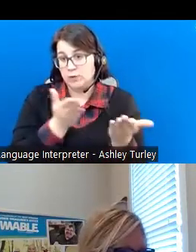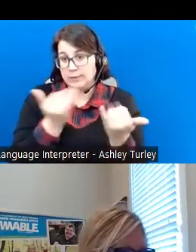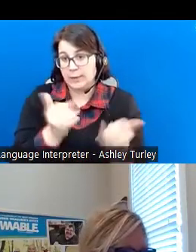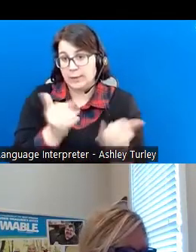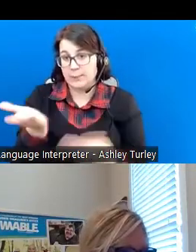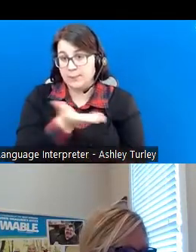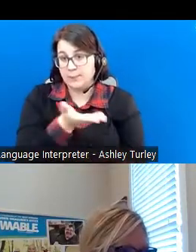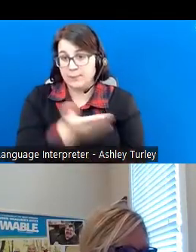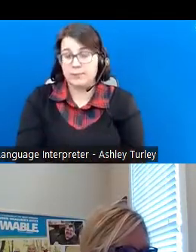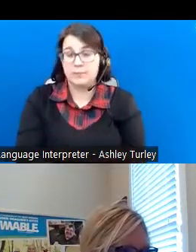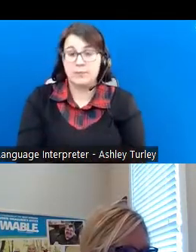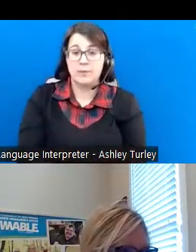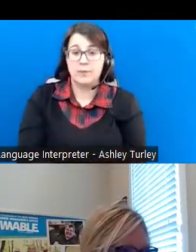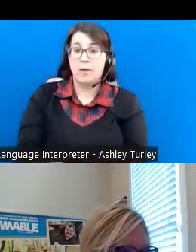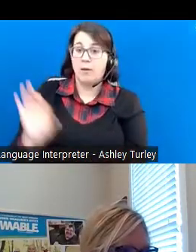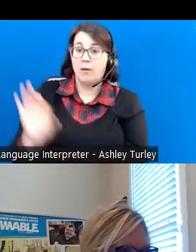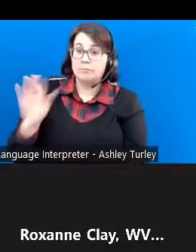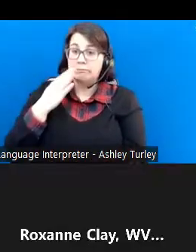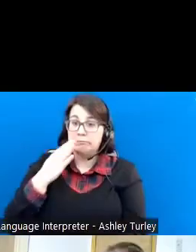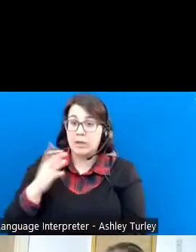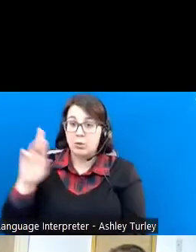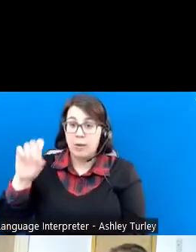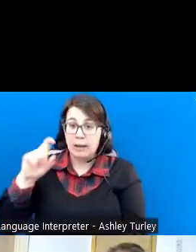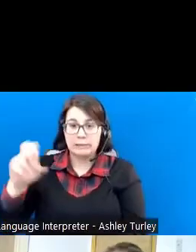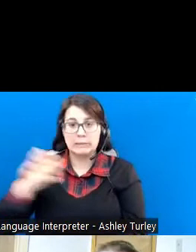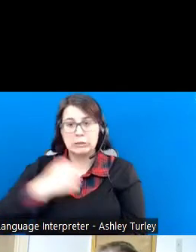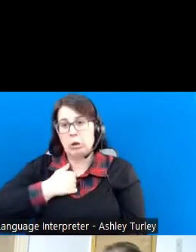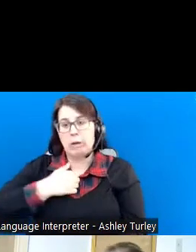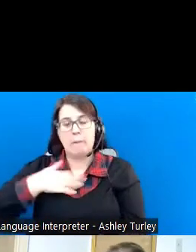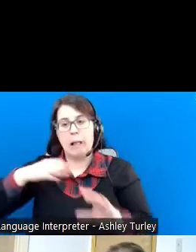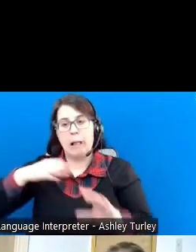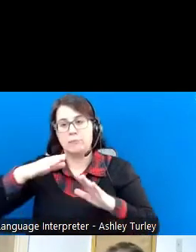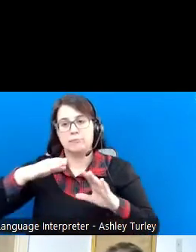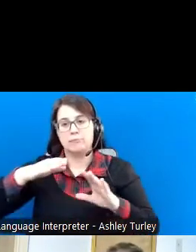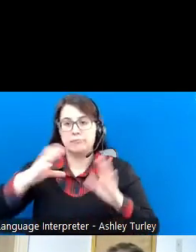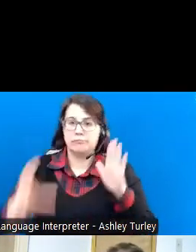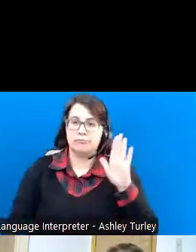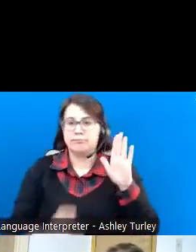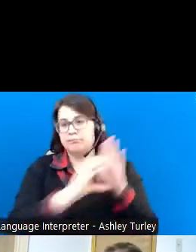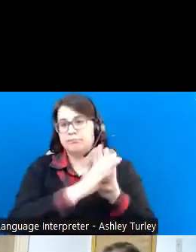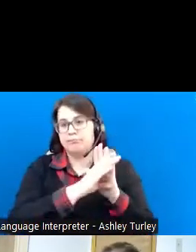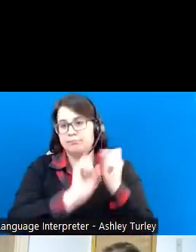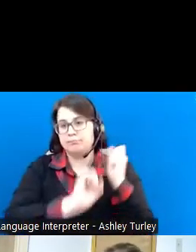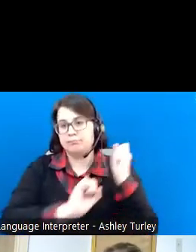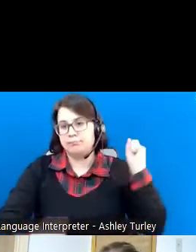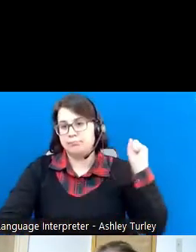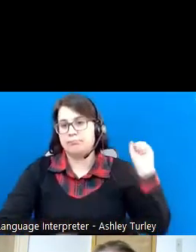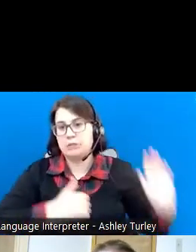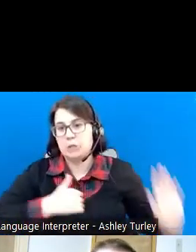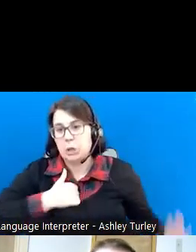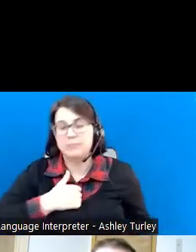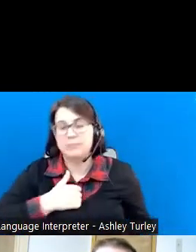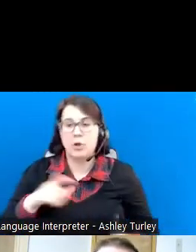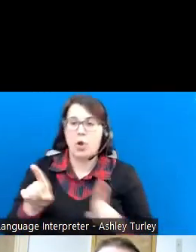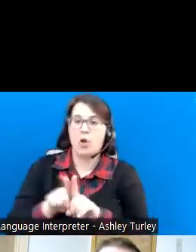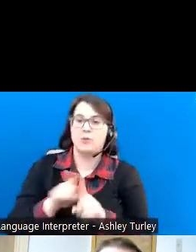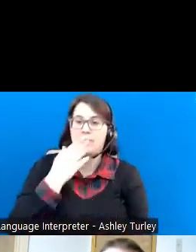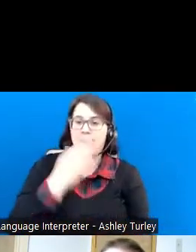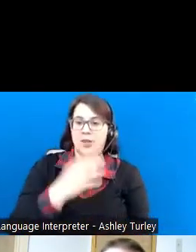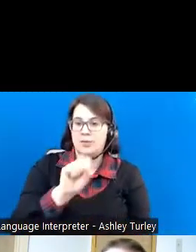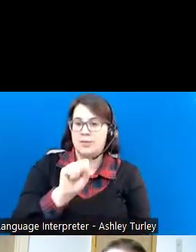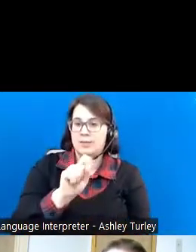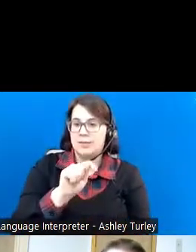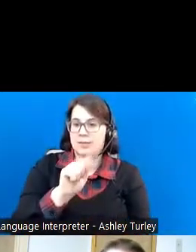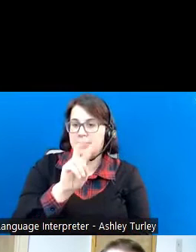Thanks, Roxanne, and sorry you had to read that very lengthy biography. And also thanks, Steve and Jen, for your great